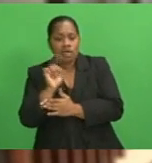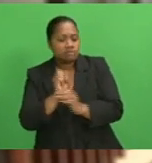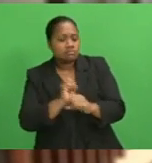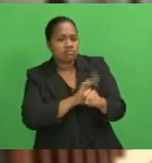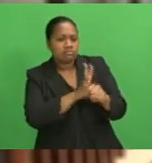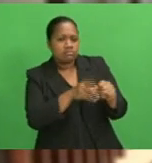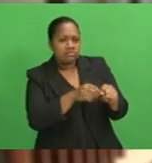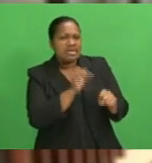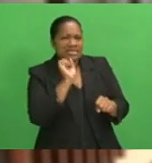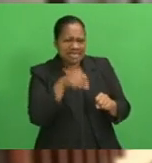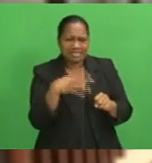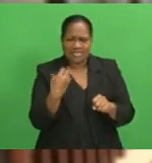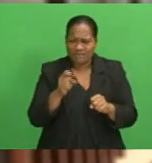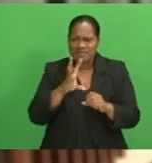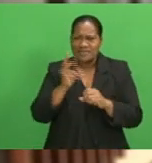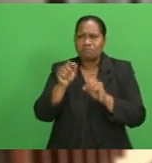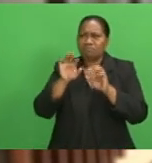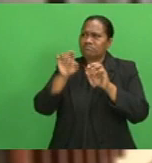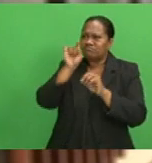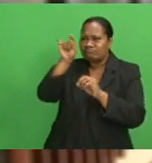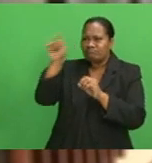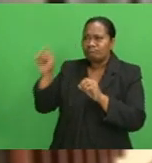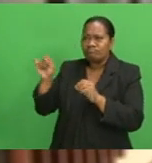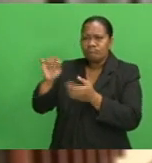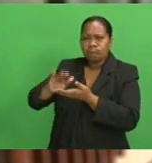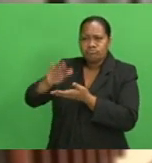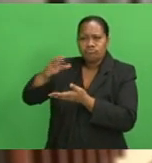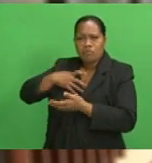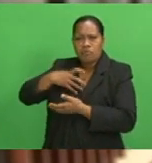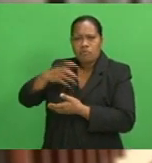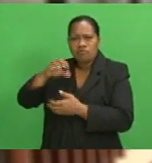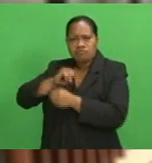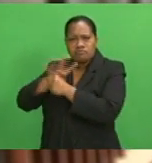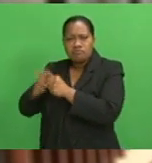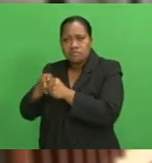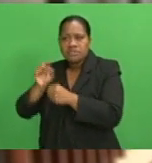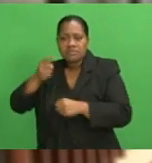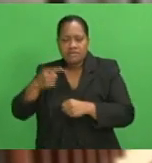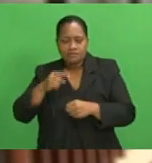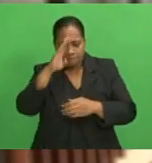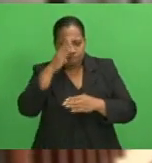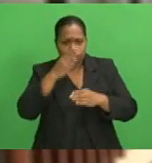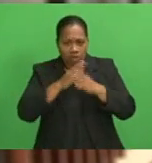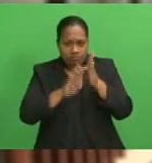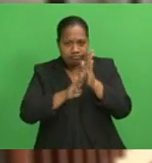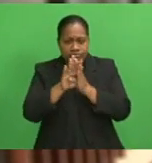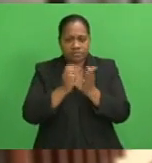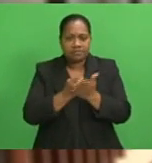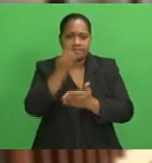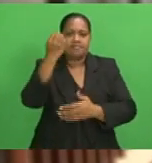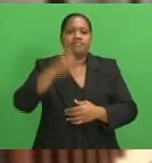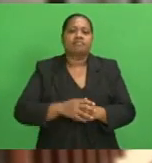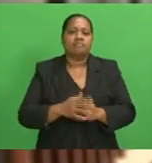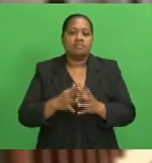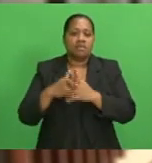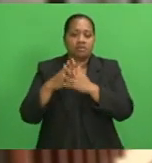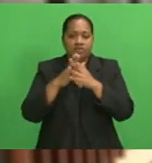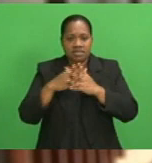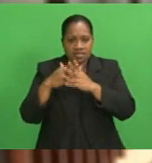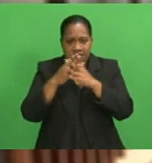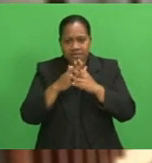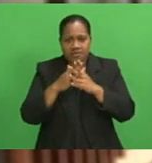infections in some parts of the world. U.S. home sales dropped to their lowest level in more than nine and a half years in May,